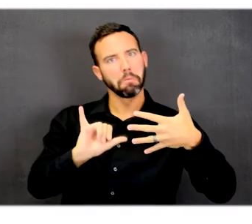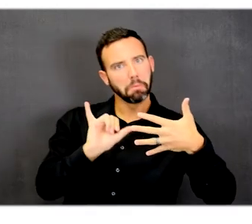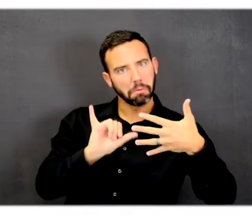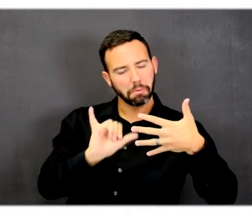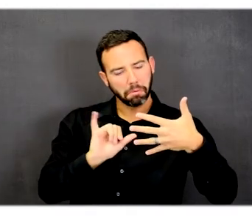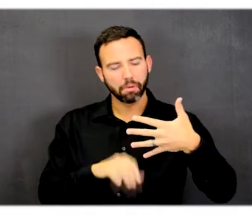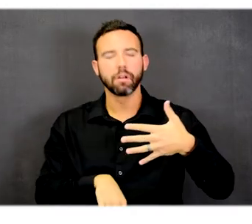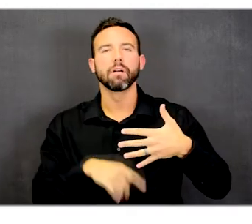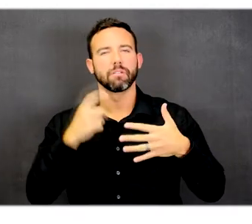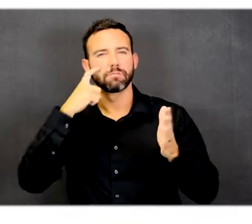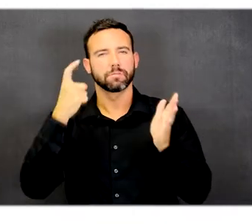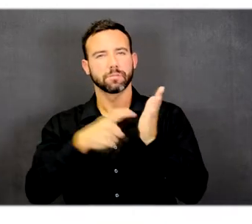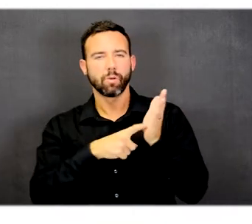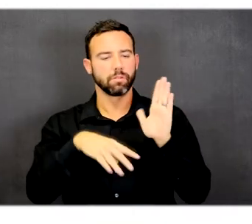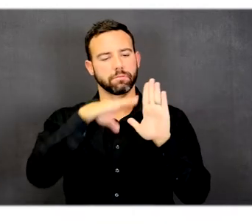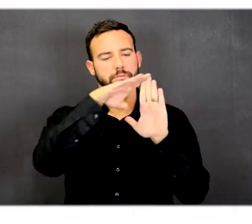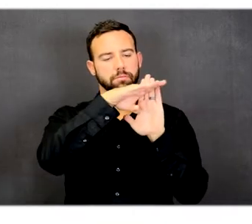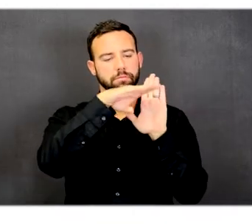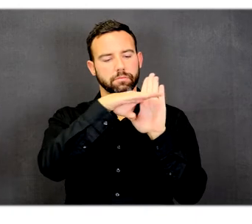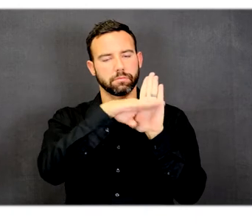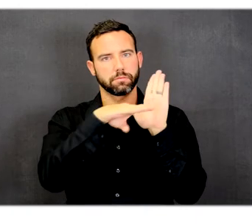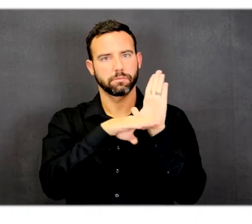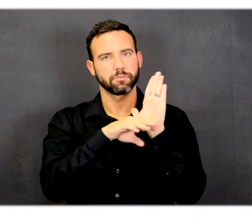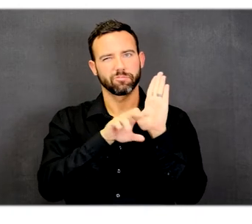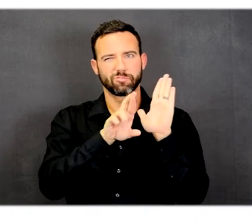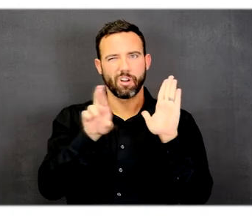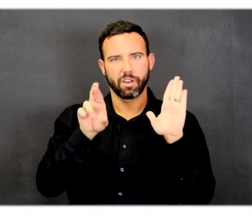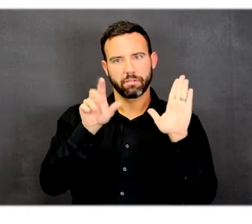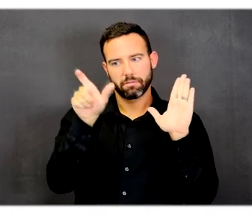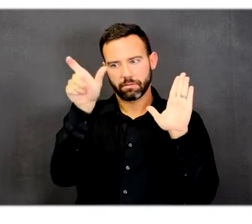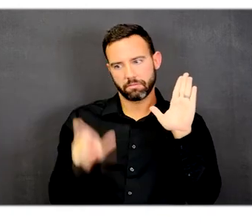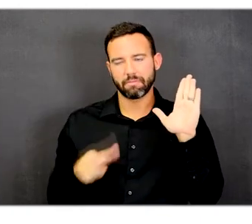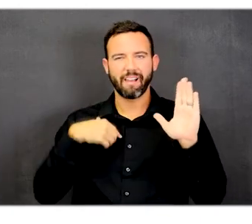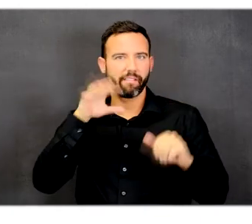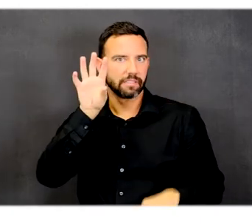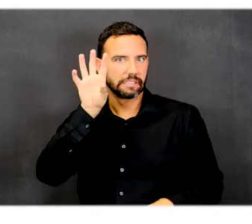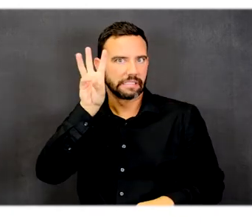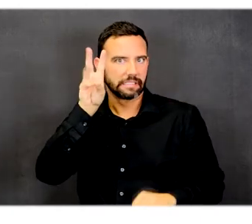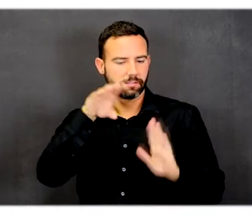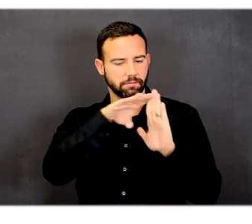There is a legend on this slide to the right with six items listed.